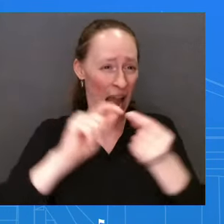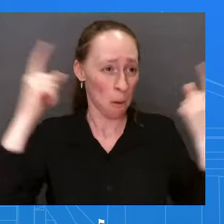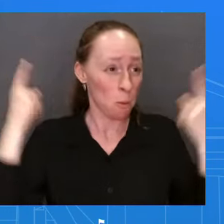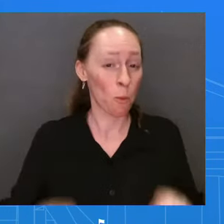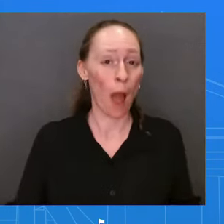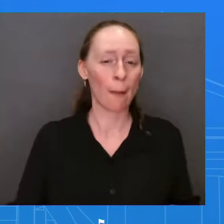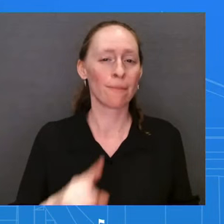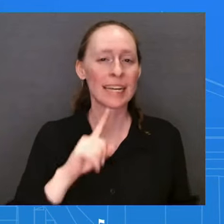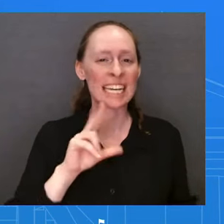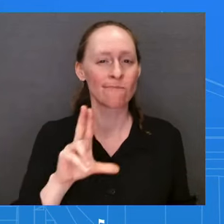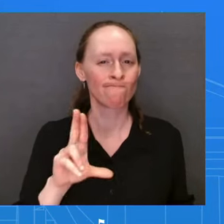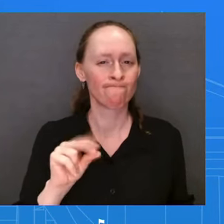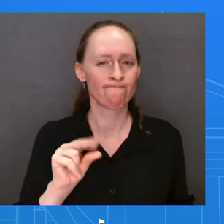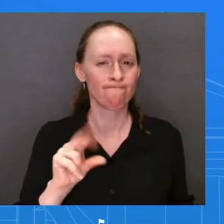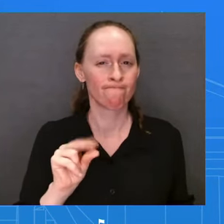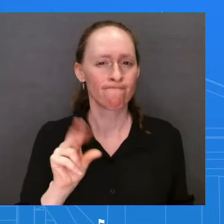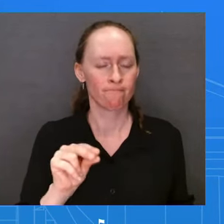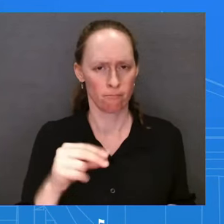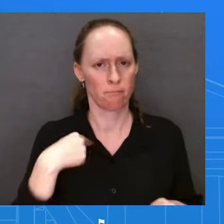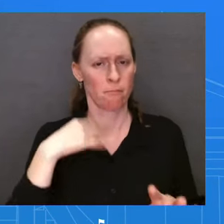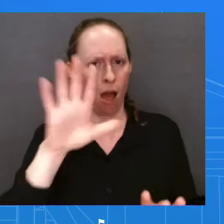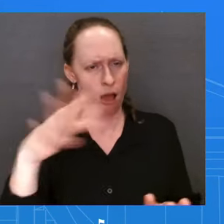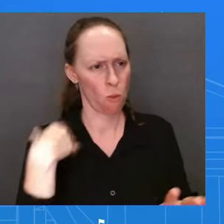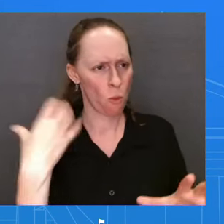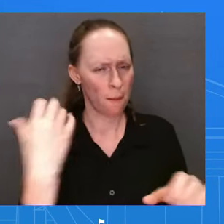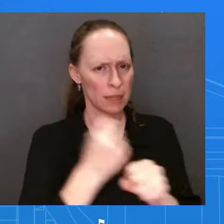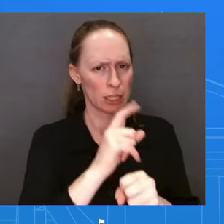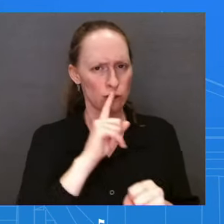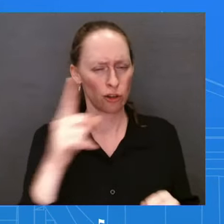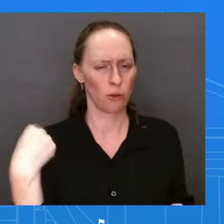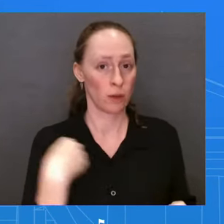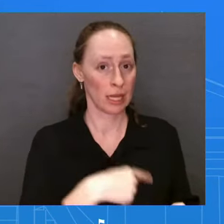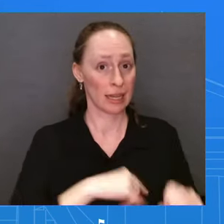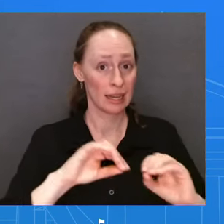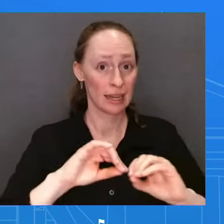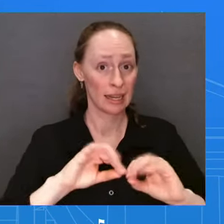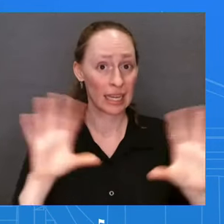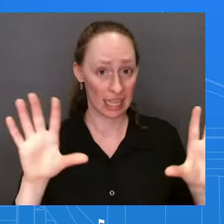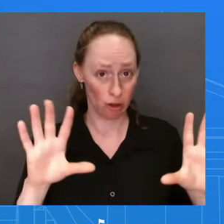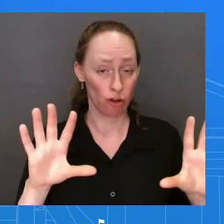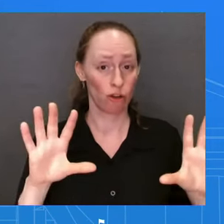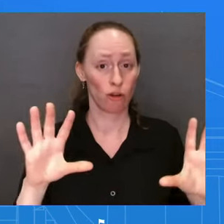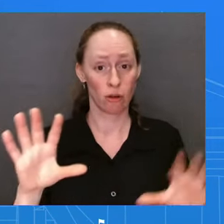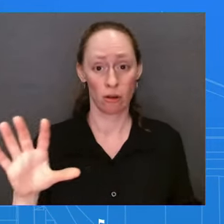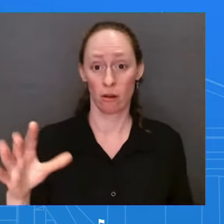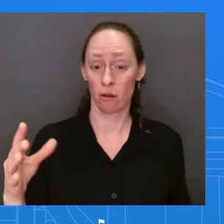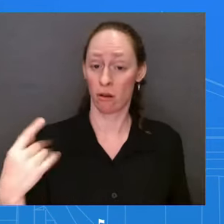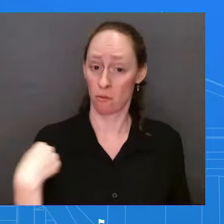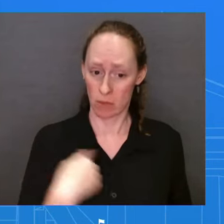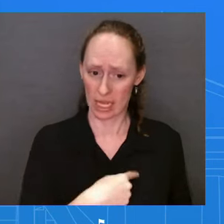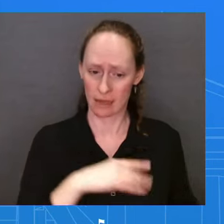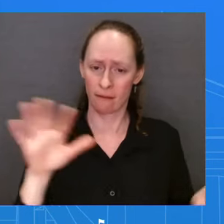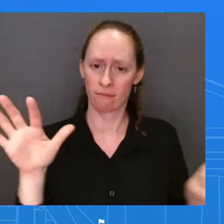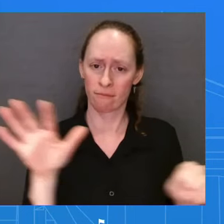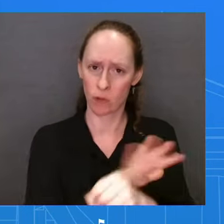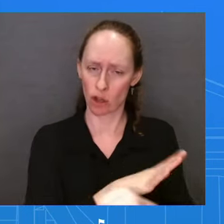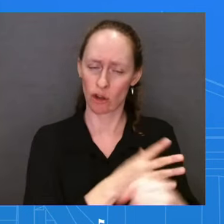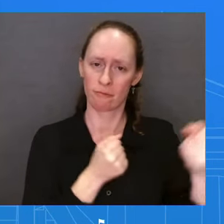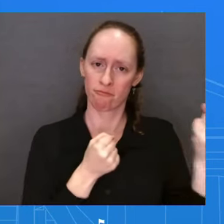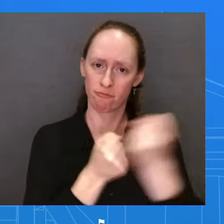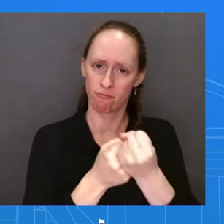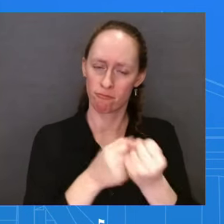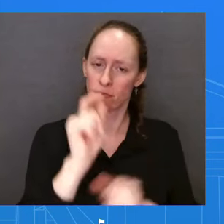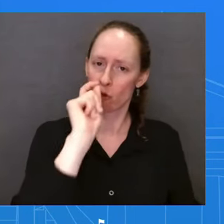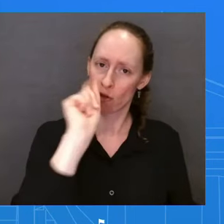and that is that we resolutely stand by and support Ukraine. You just heard me a moment ago announce yet another